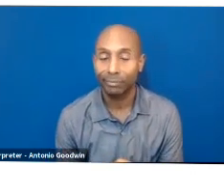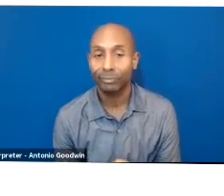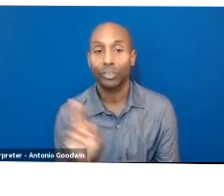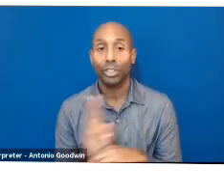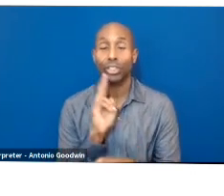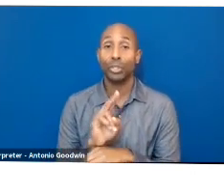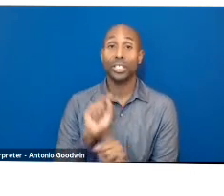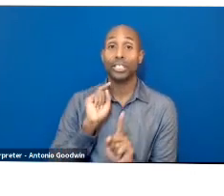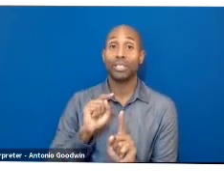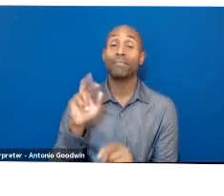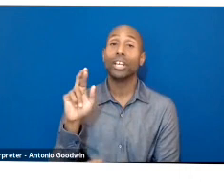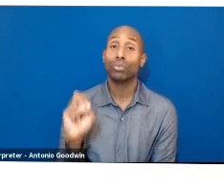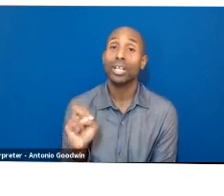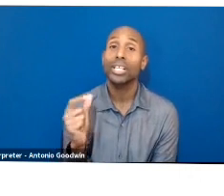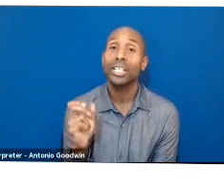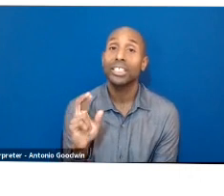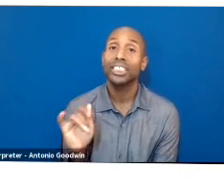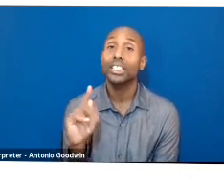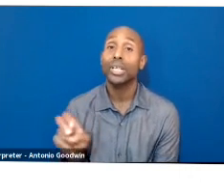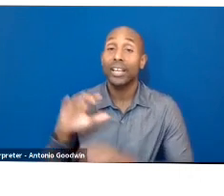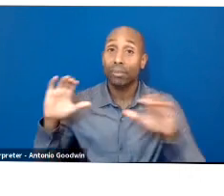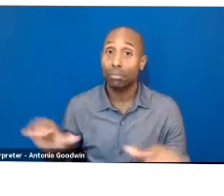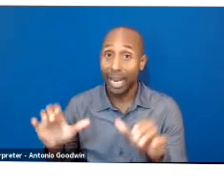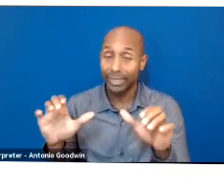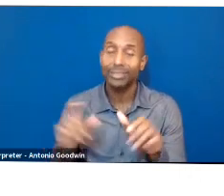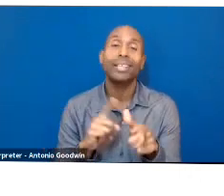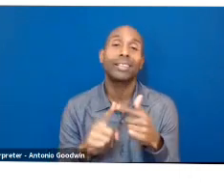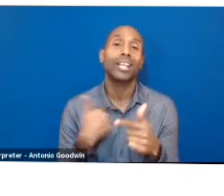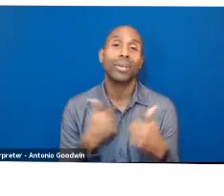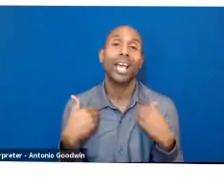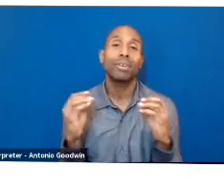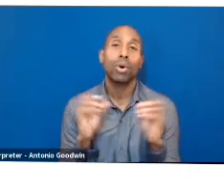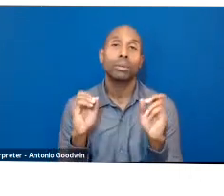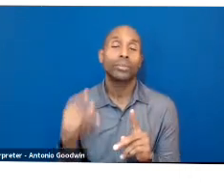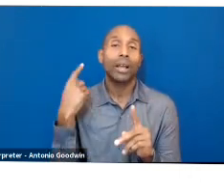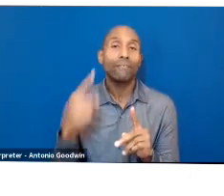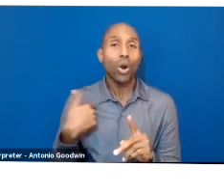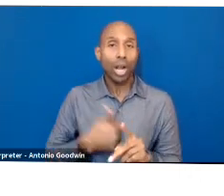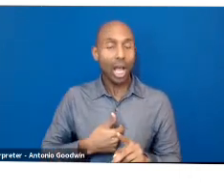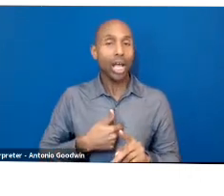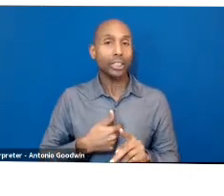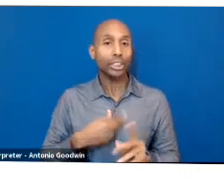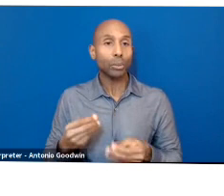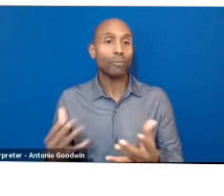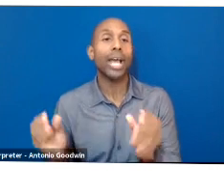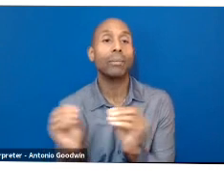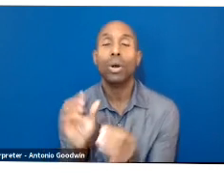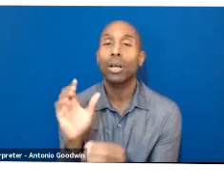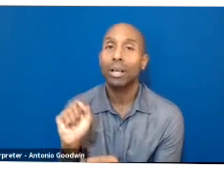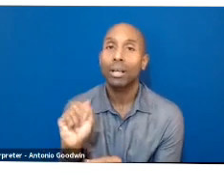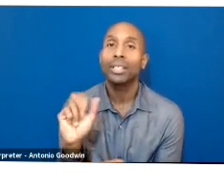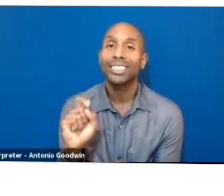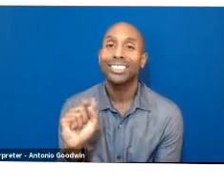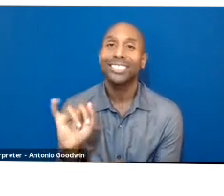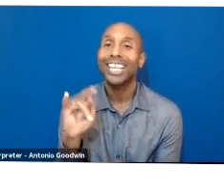practices, we give ourselves more opportunities to actually be sustainable. And so what are some of the ways that we